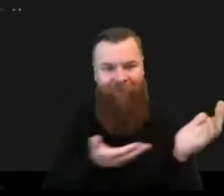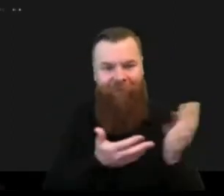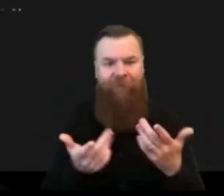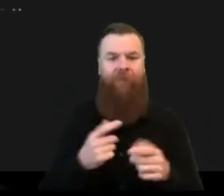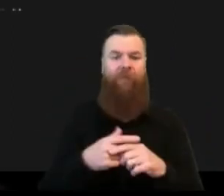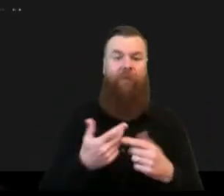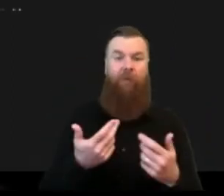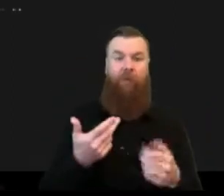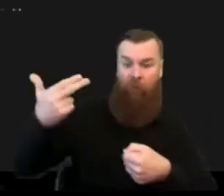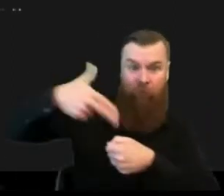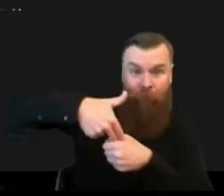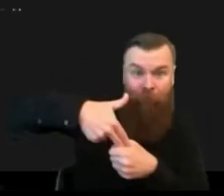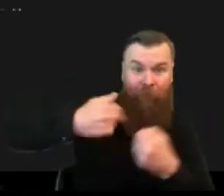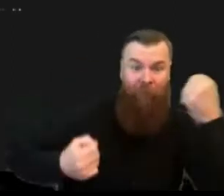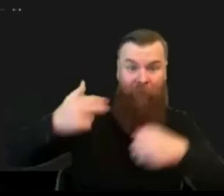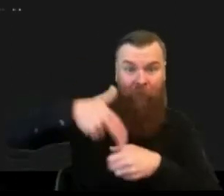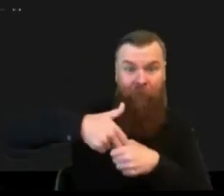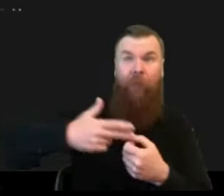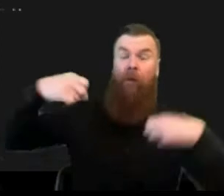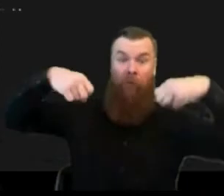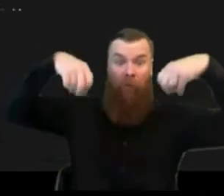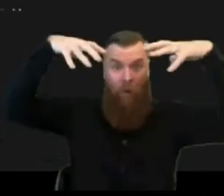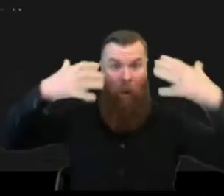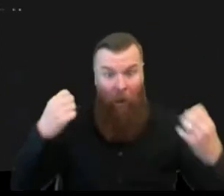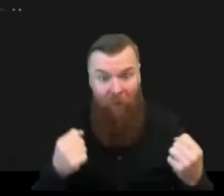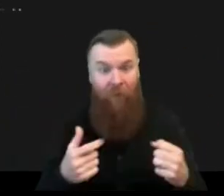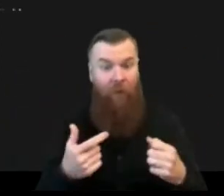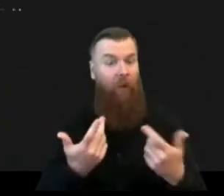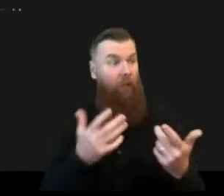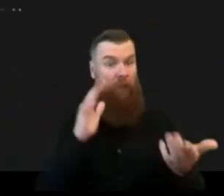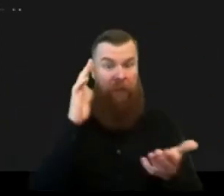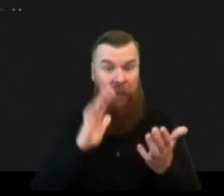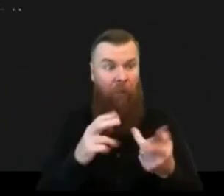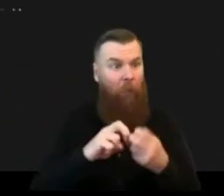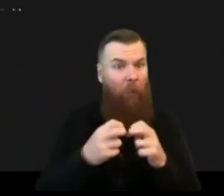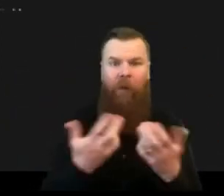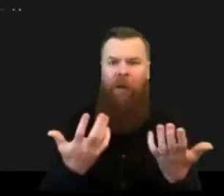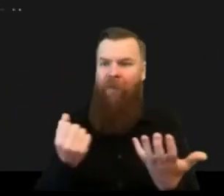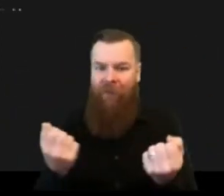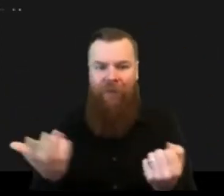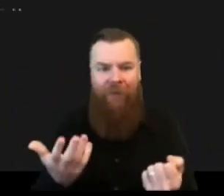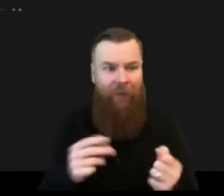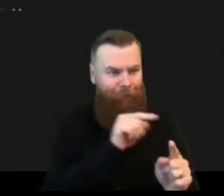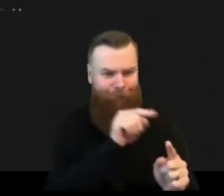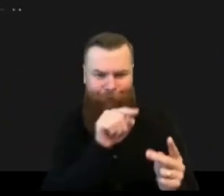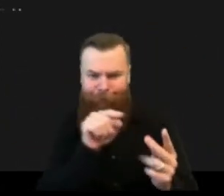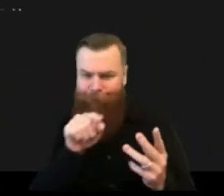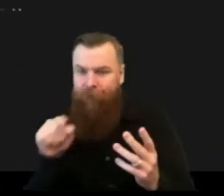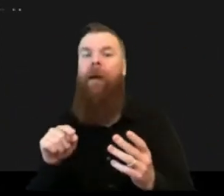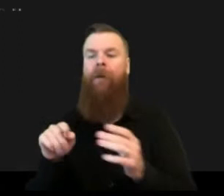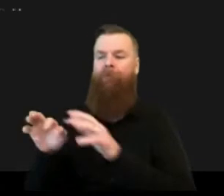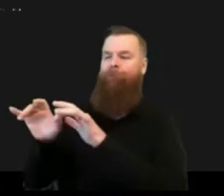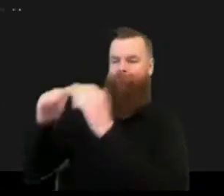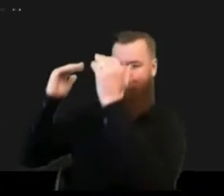the uh the impact on on these aspects and then you know we were actually thinking about